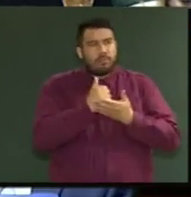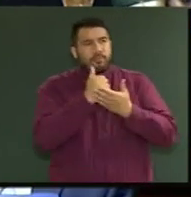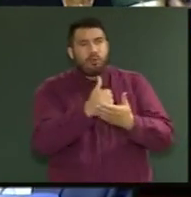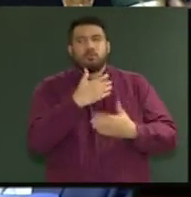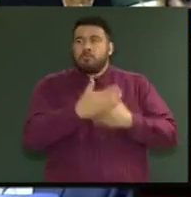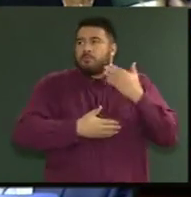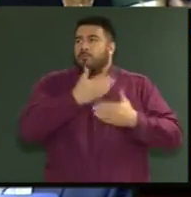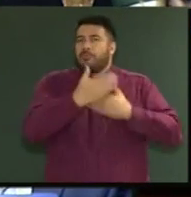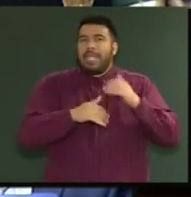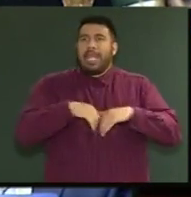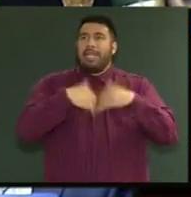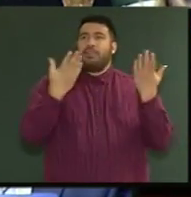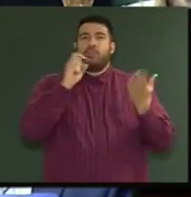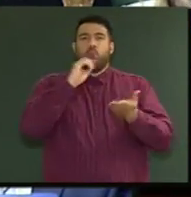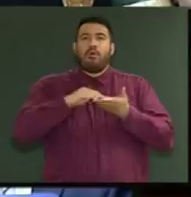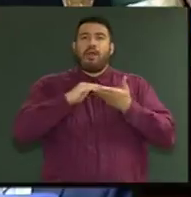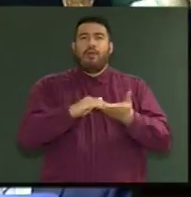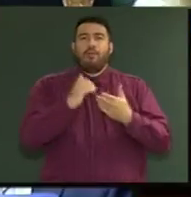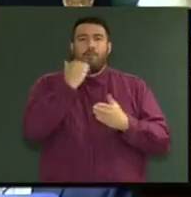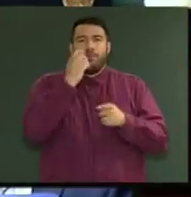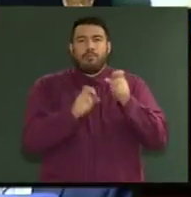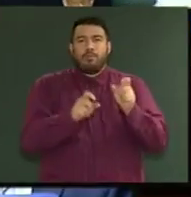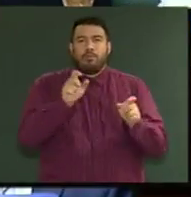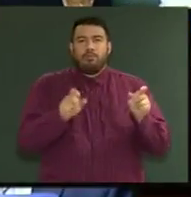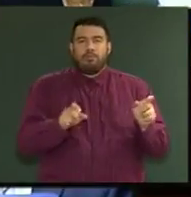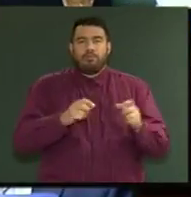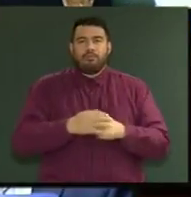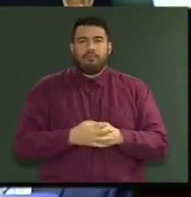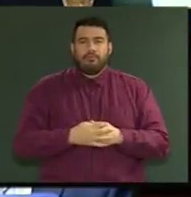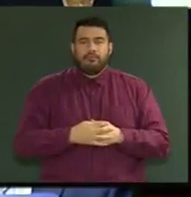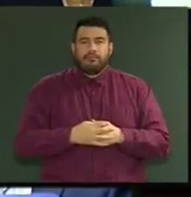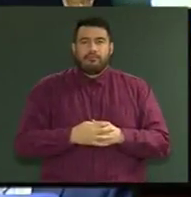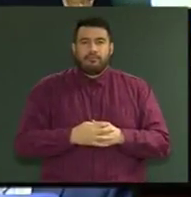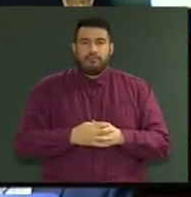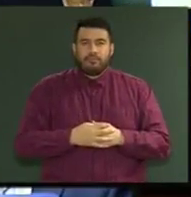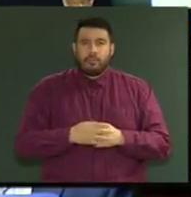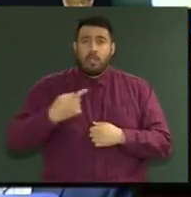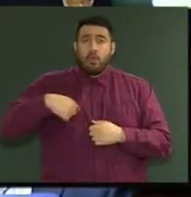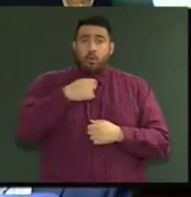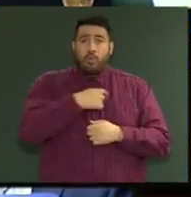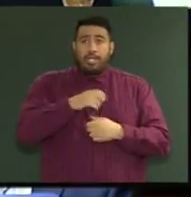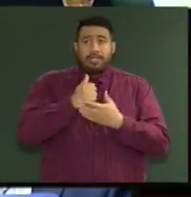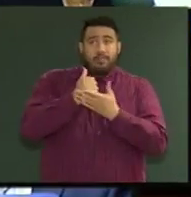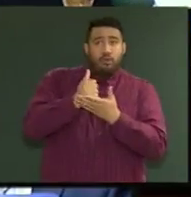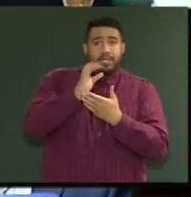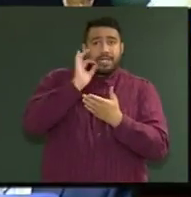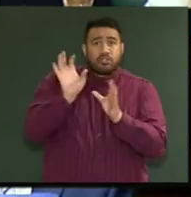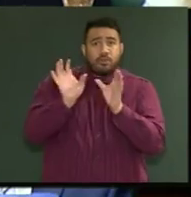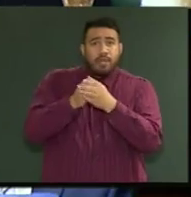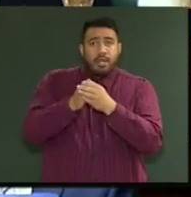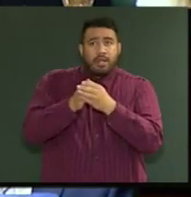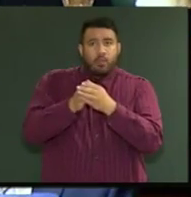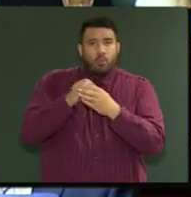initiatives that assist Māori people. Mr Speaker, being at the table is a support party for the national government.